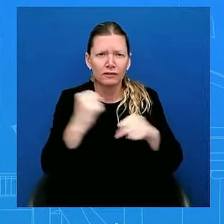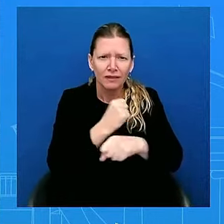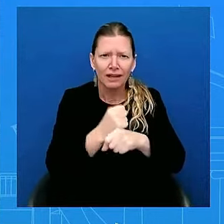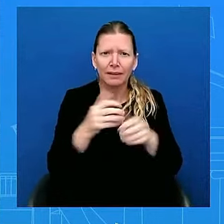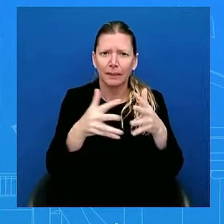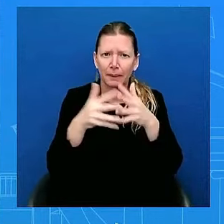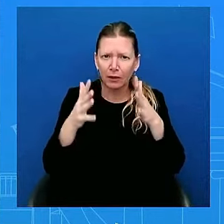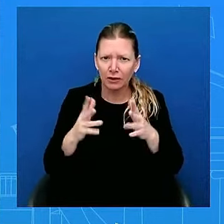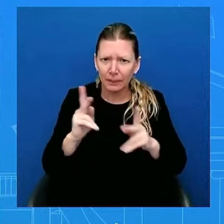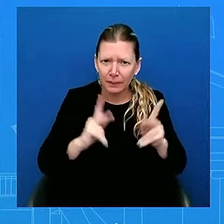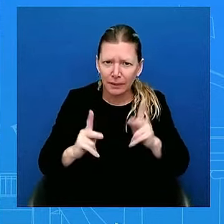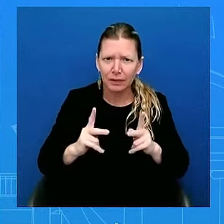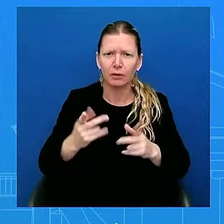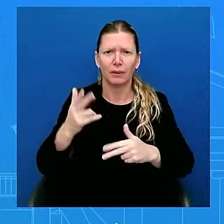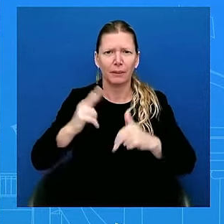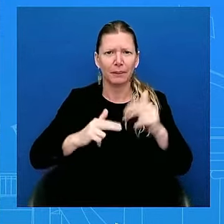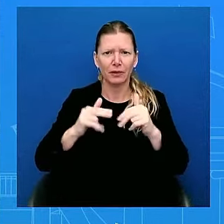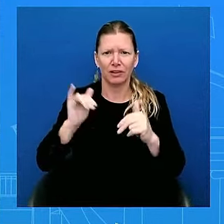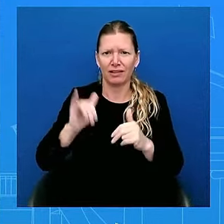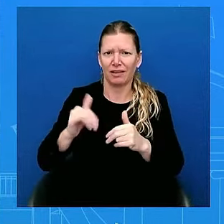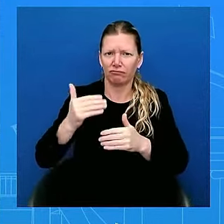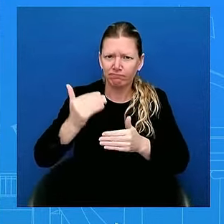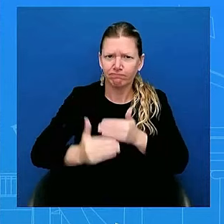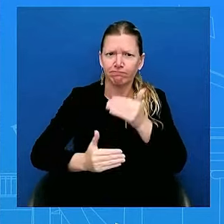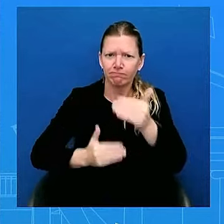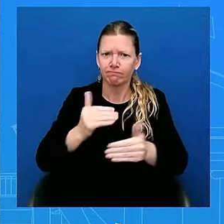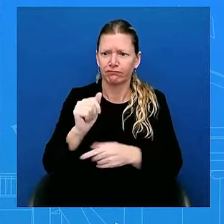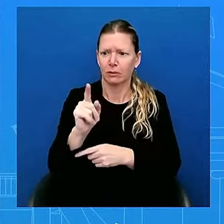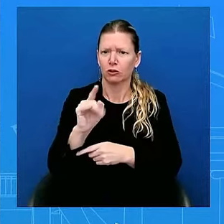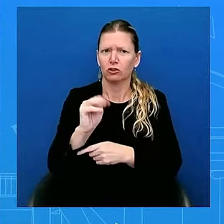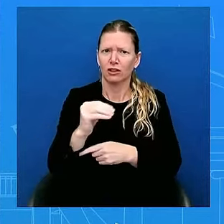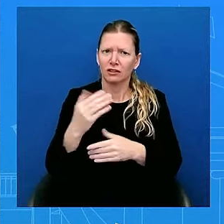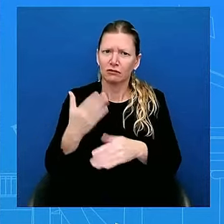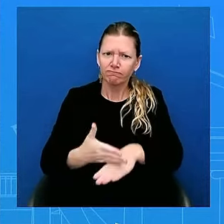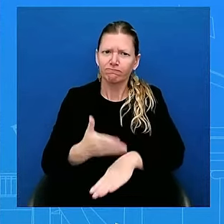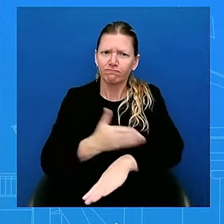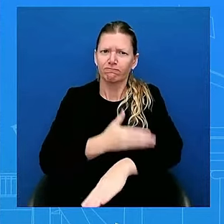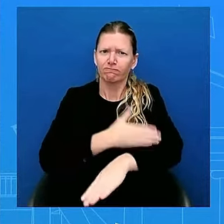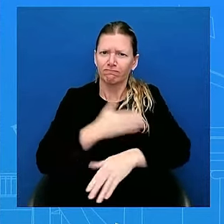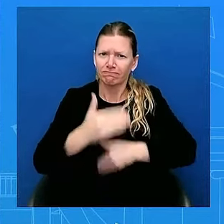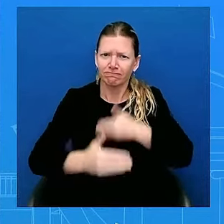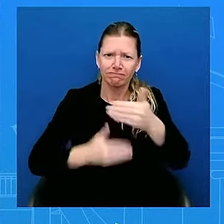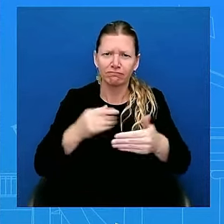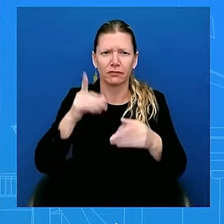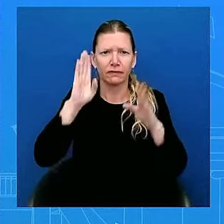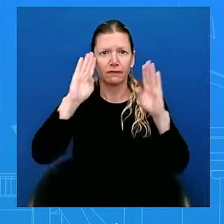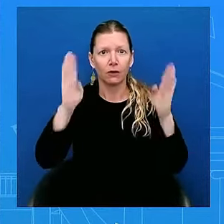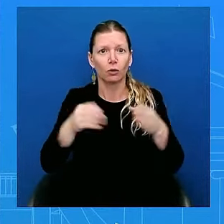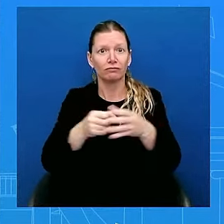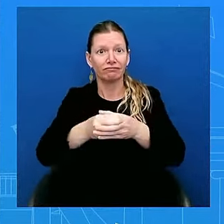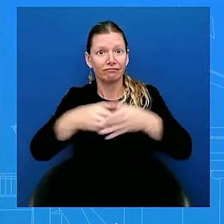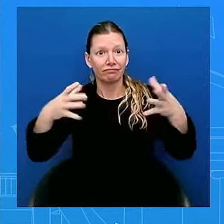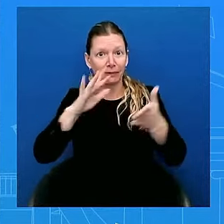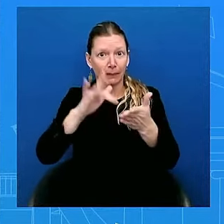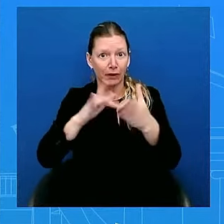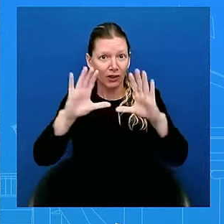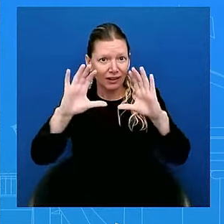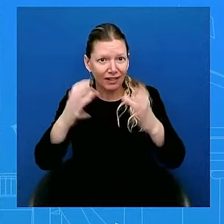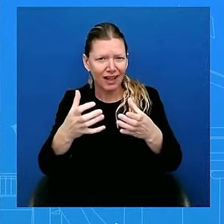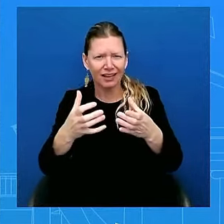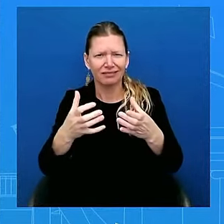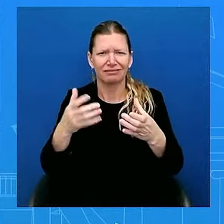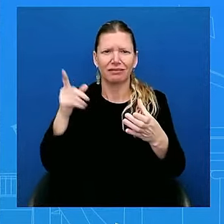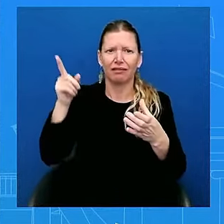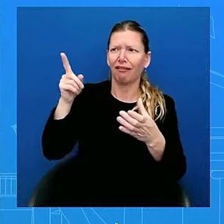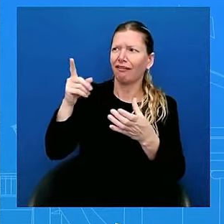the middle class instead of delivering big giveaways to corporations and the ultra-wealthy. Fighting to lower costs for families instead